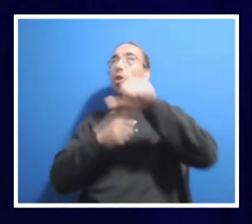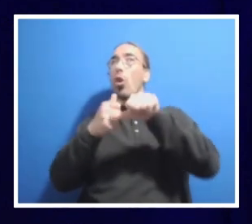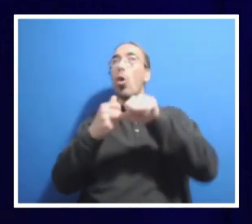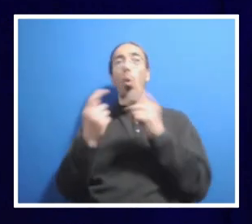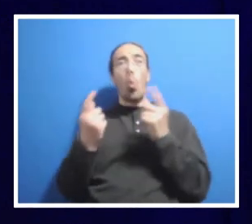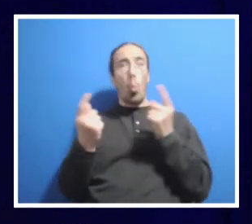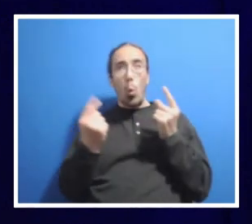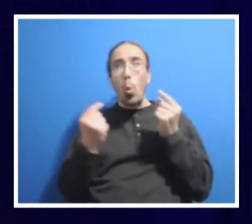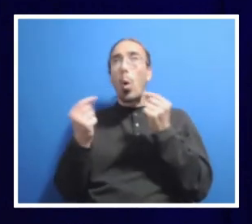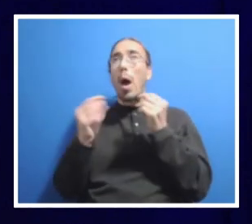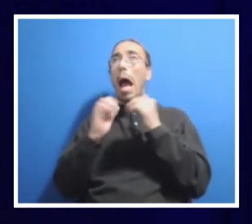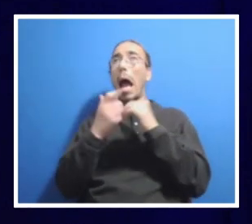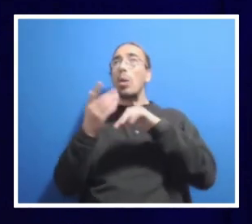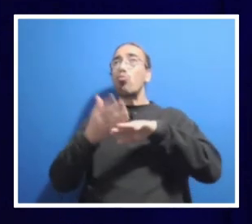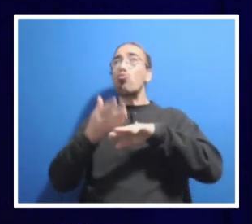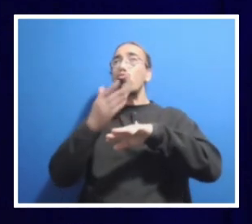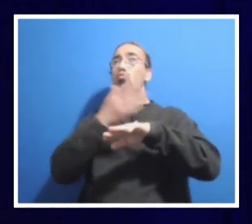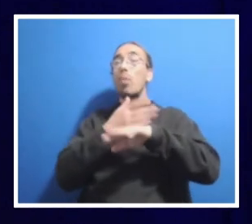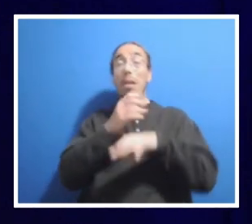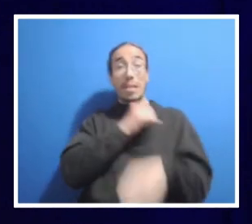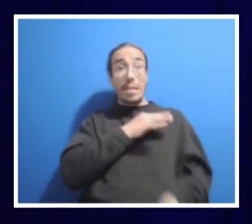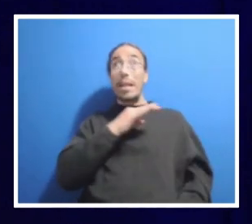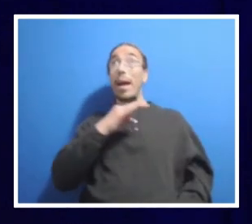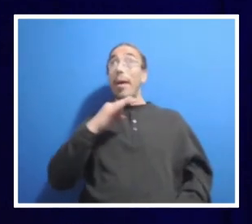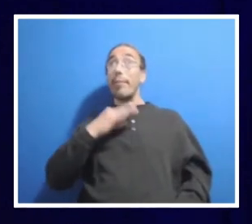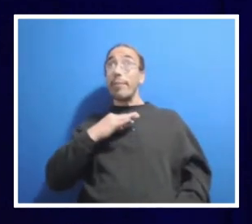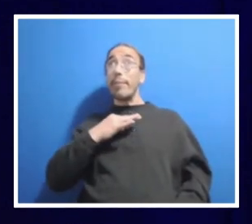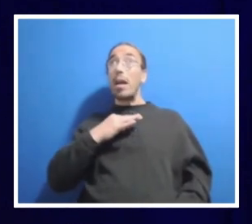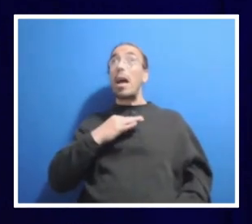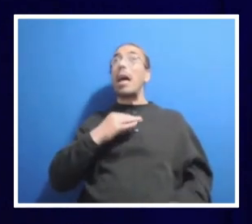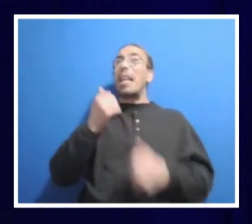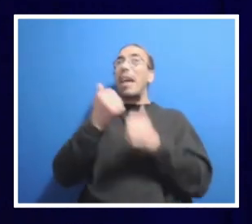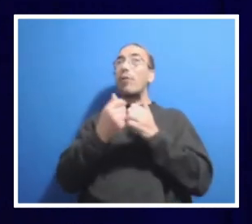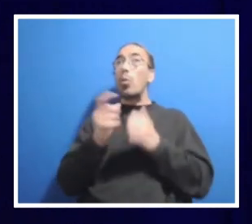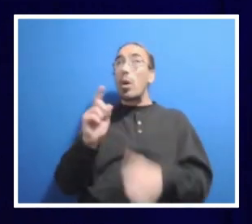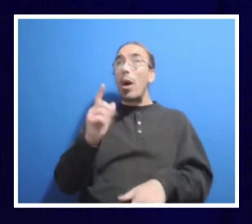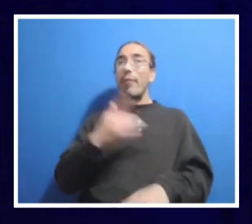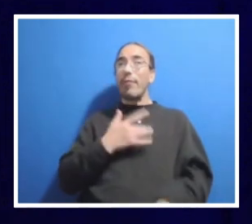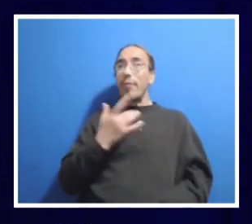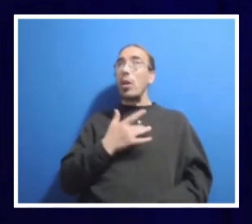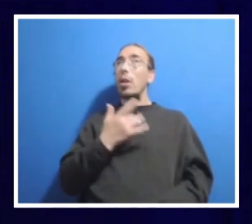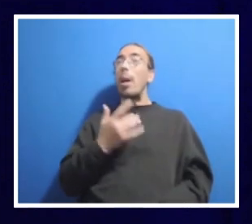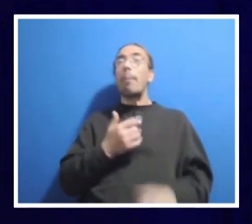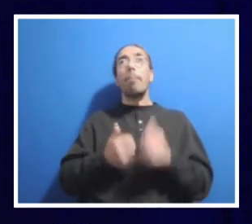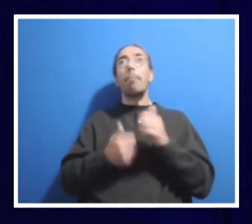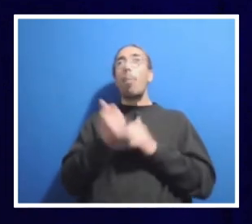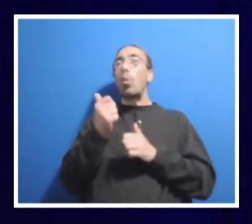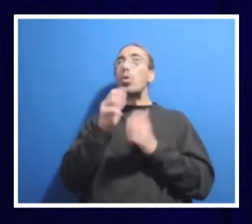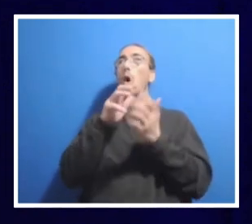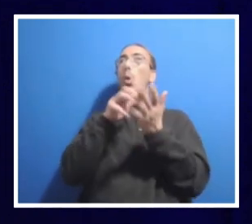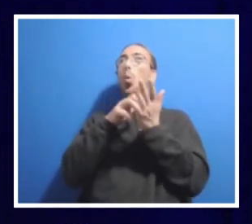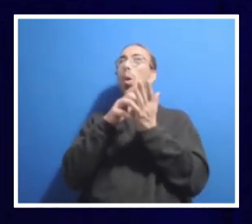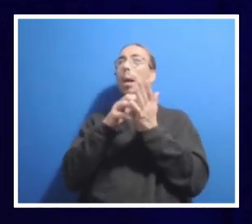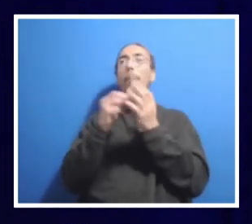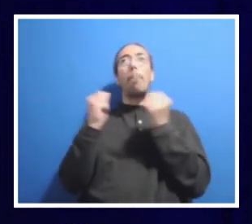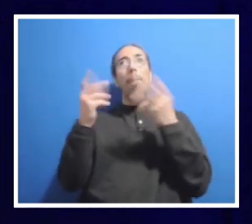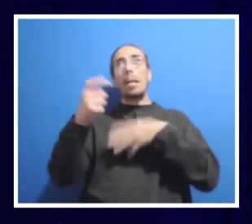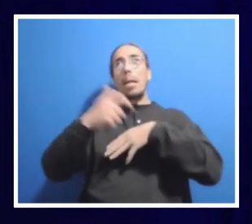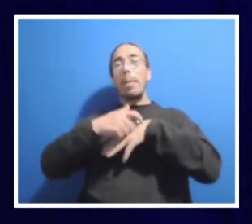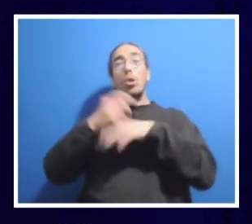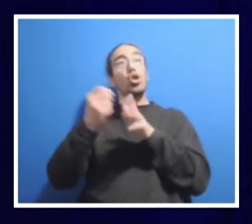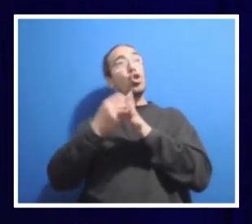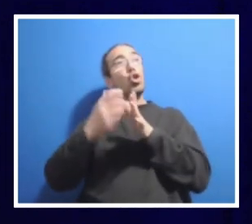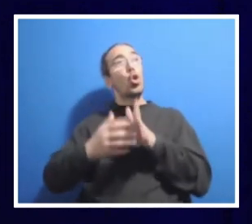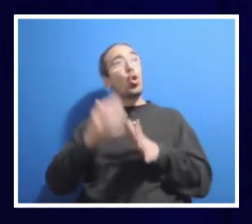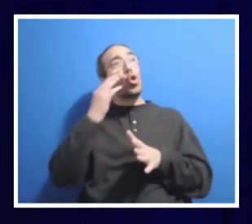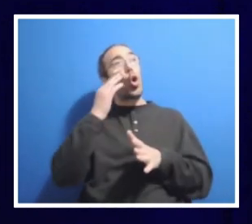So staff at every place I know feel the most vulnerable many times. Because students, we realize we are here to serve